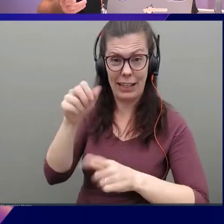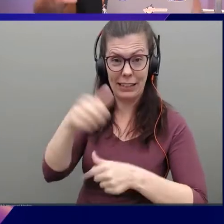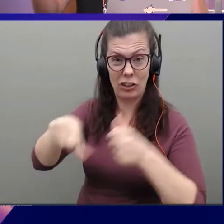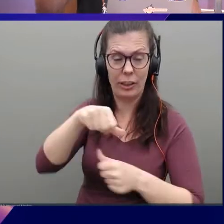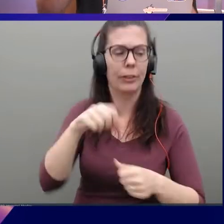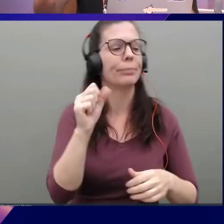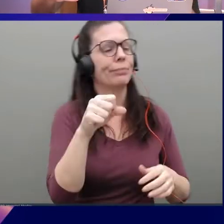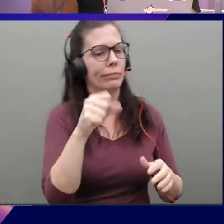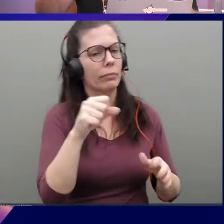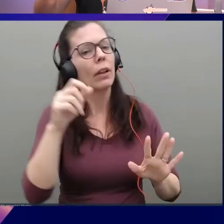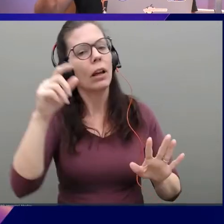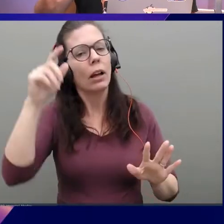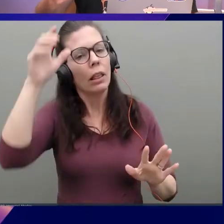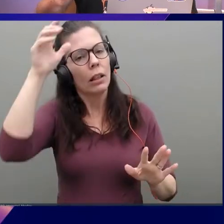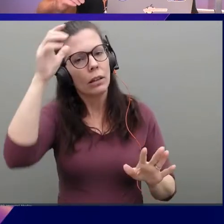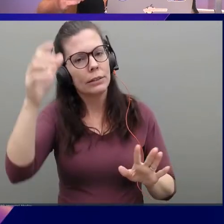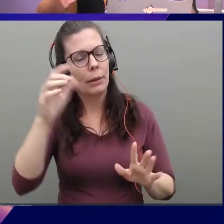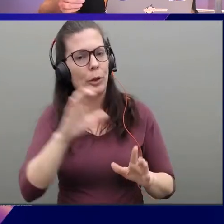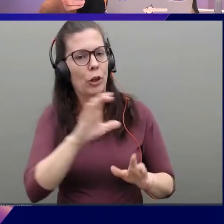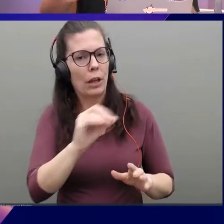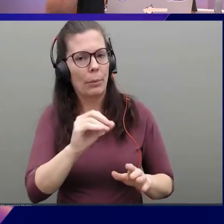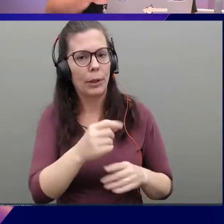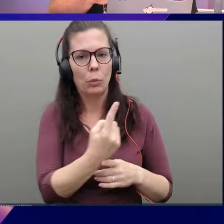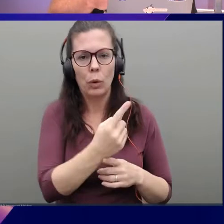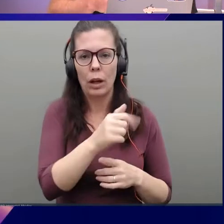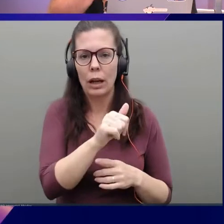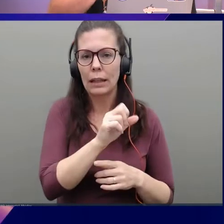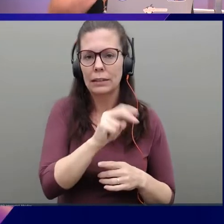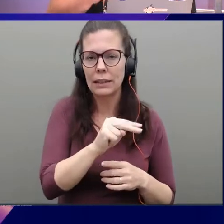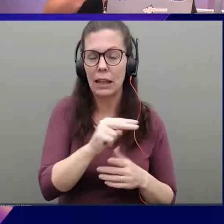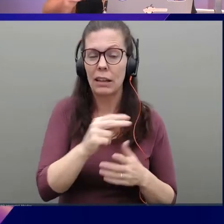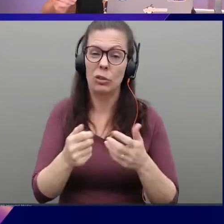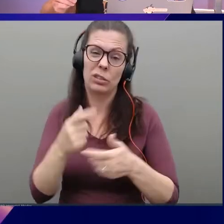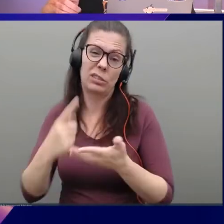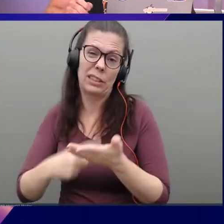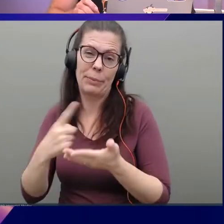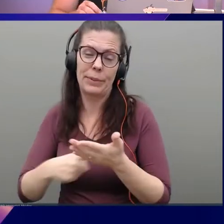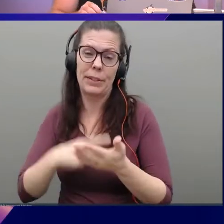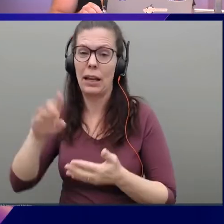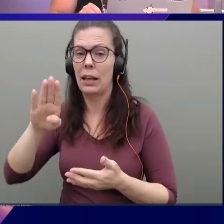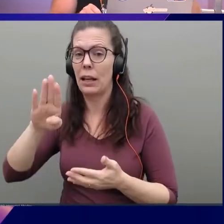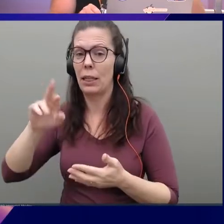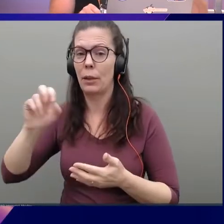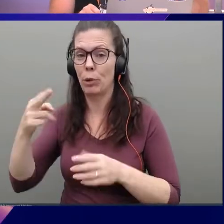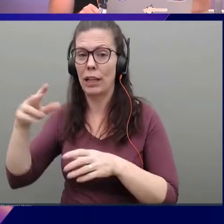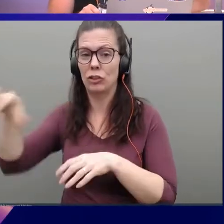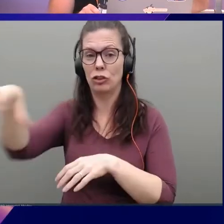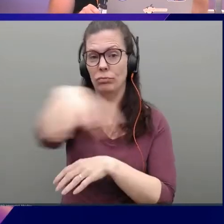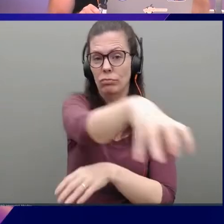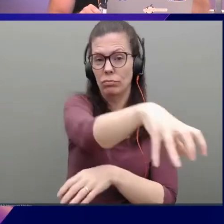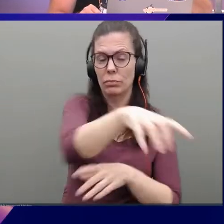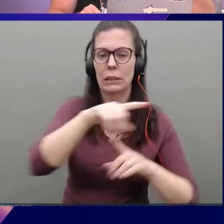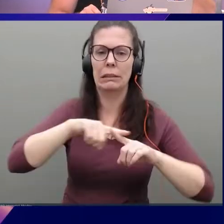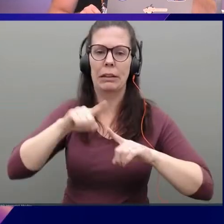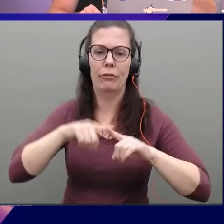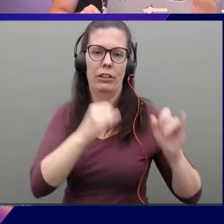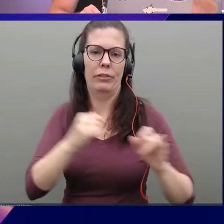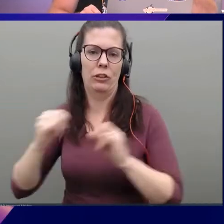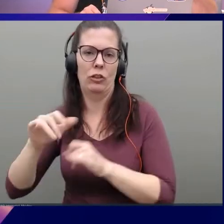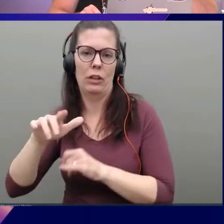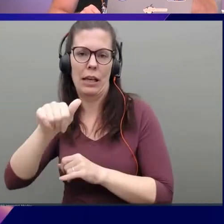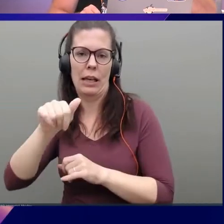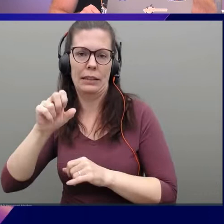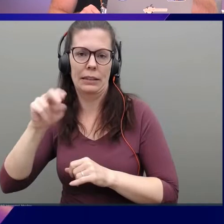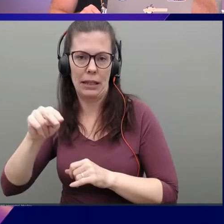usually your whole company is either one ASN or sometimes every branch site is individual ASN. In this case, we're going to create a network for